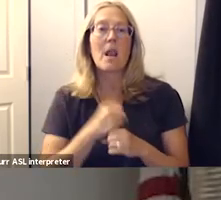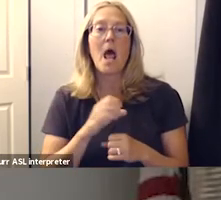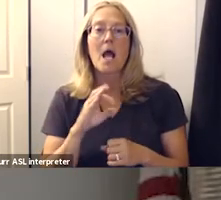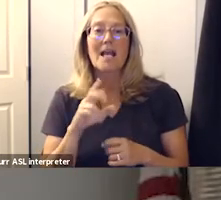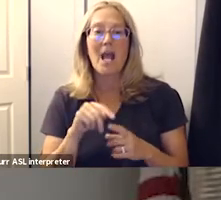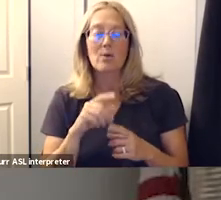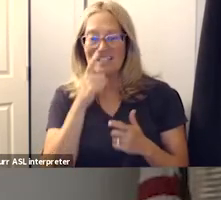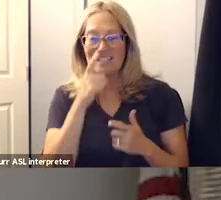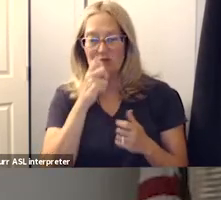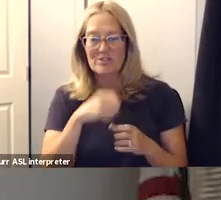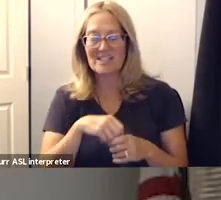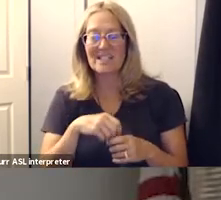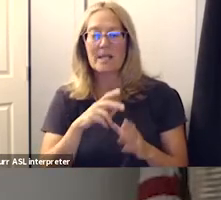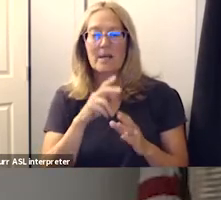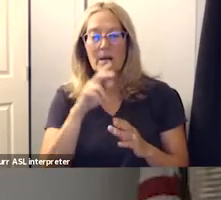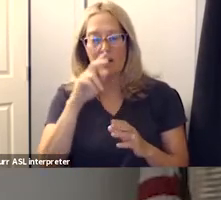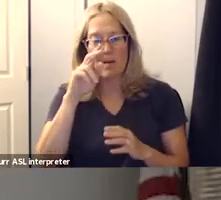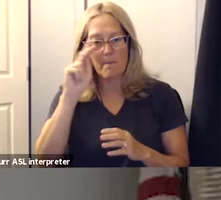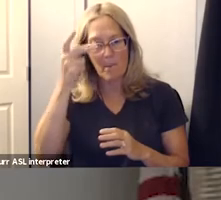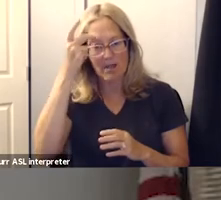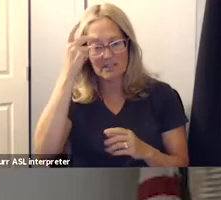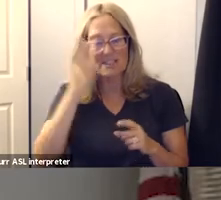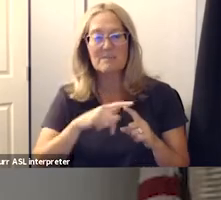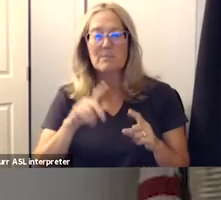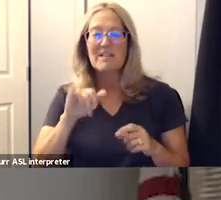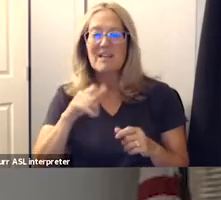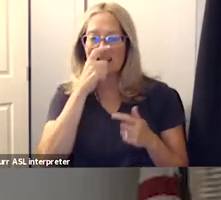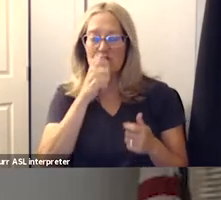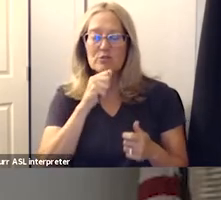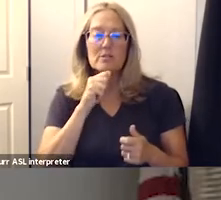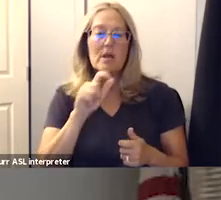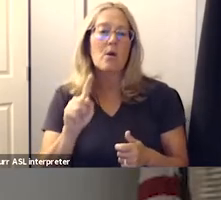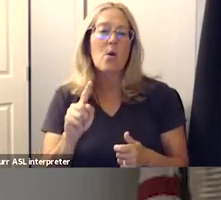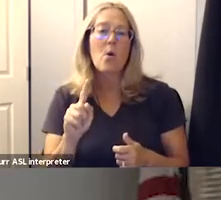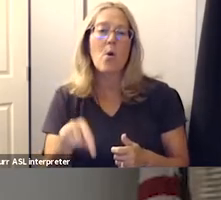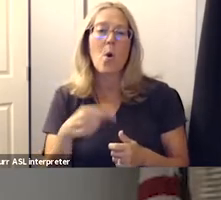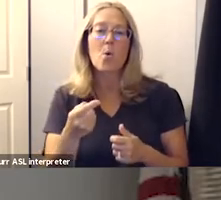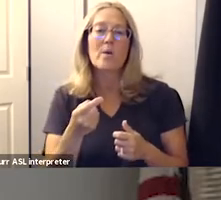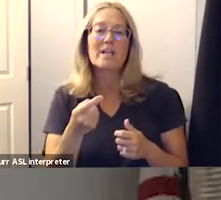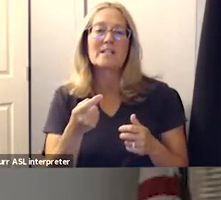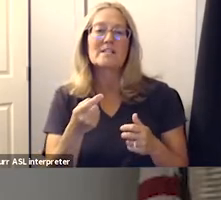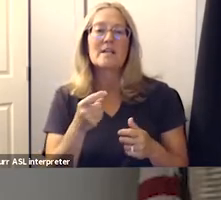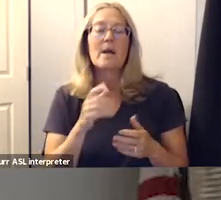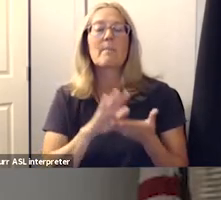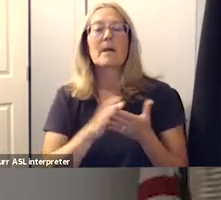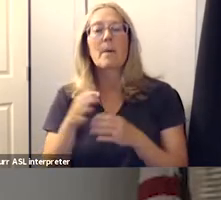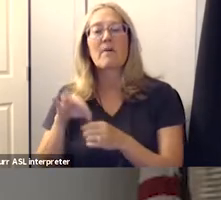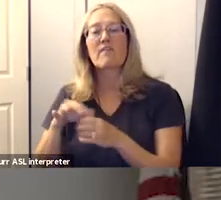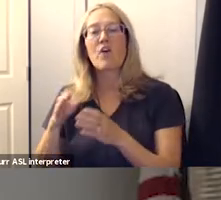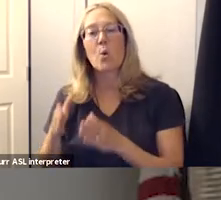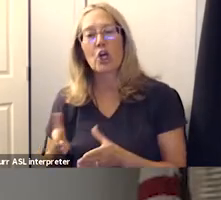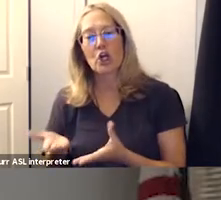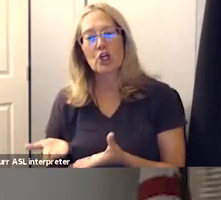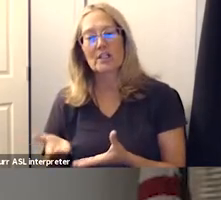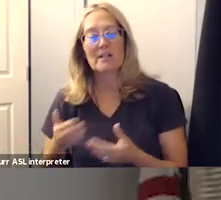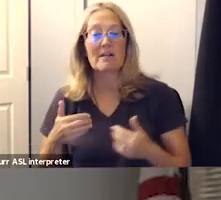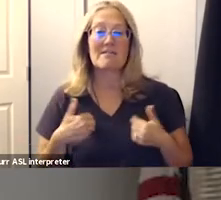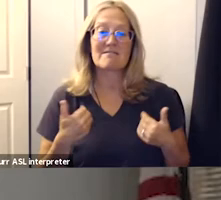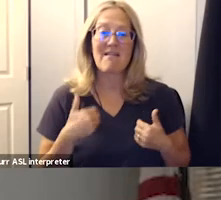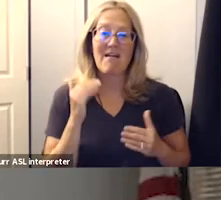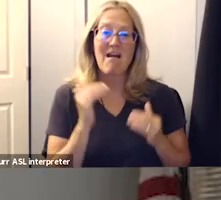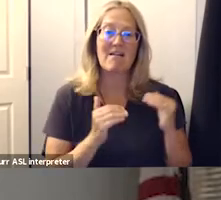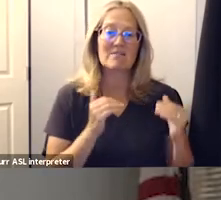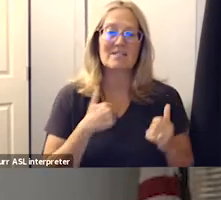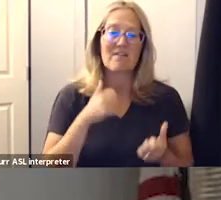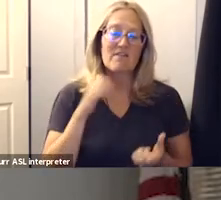politics yet there's yet that interest does not always translate to vote young adults have the